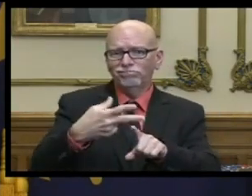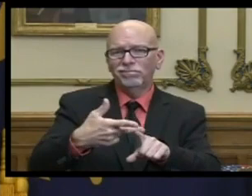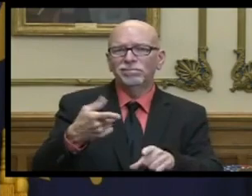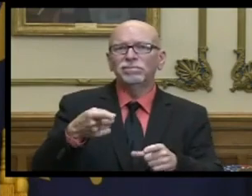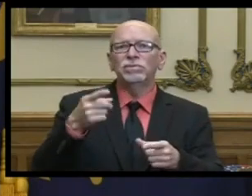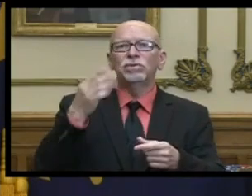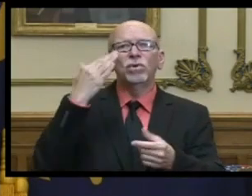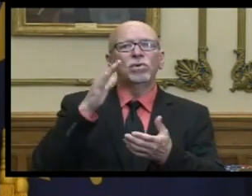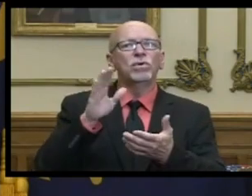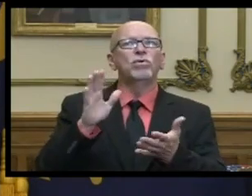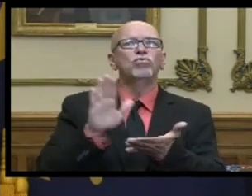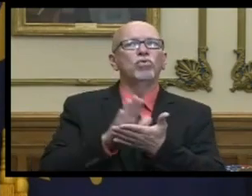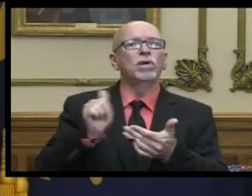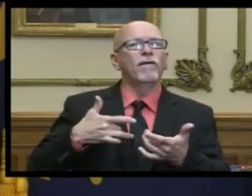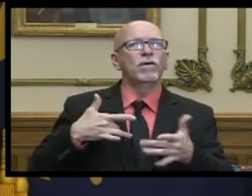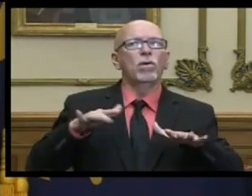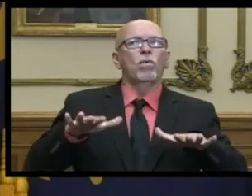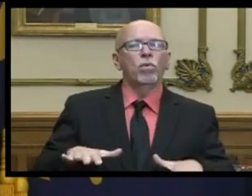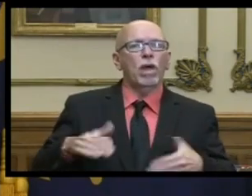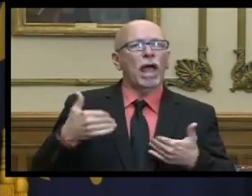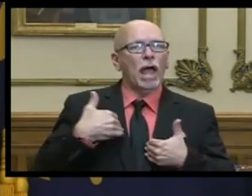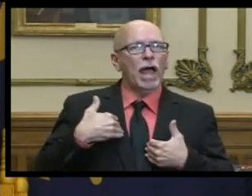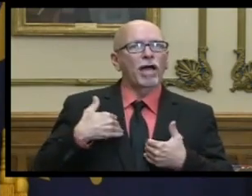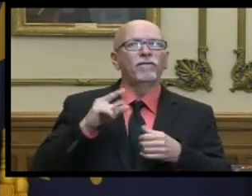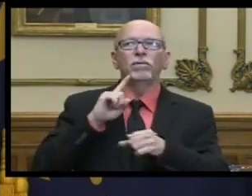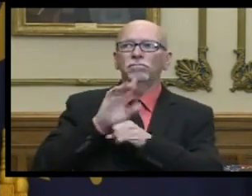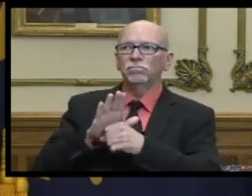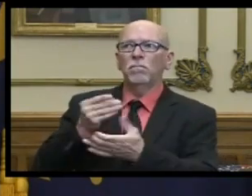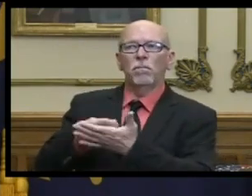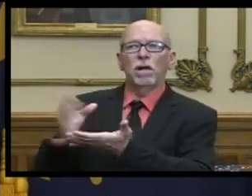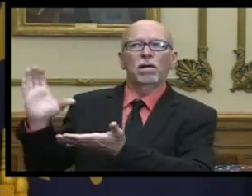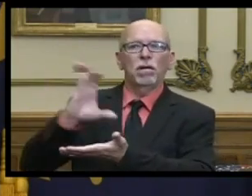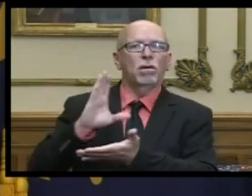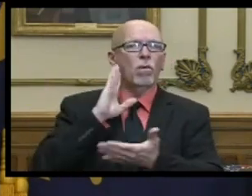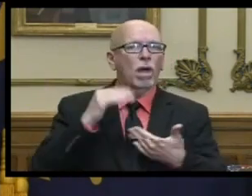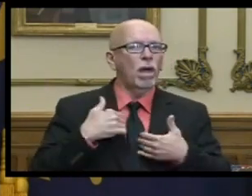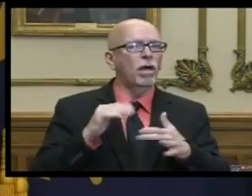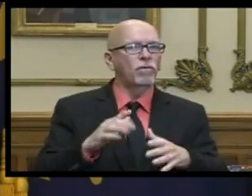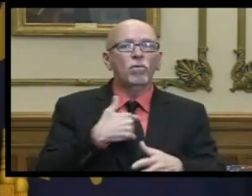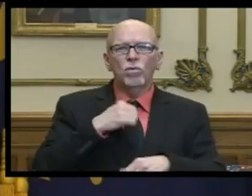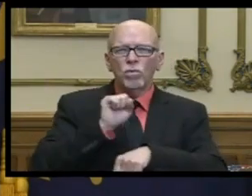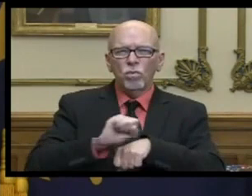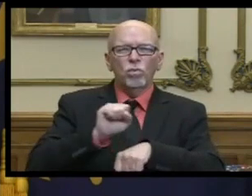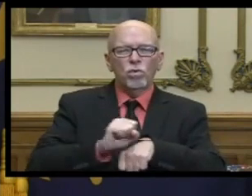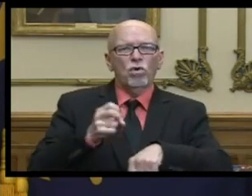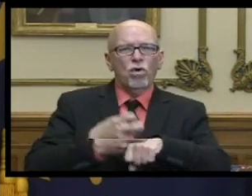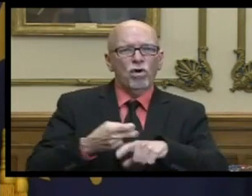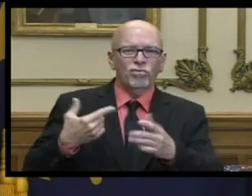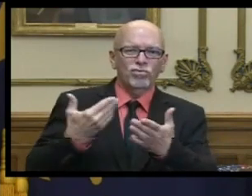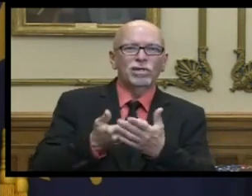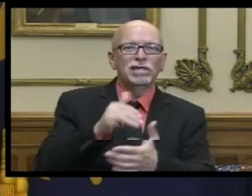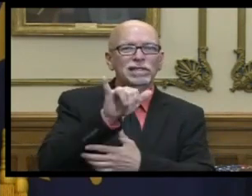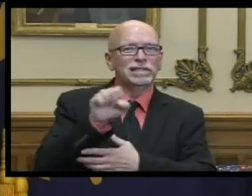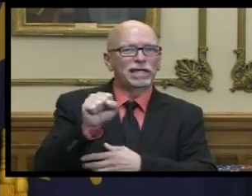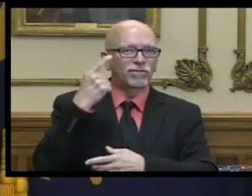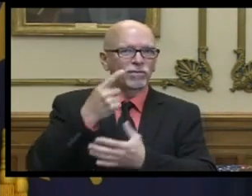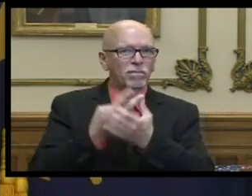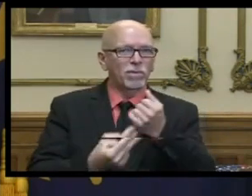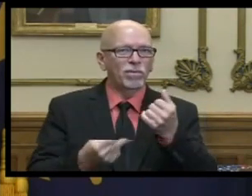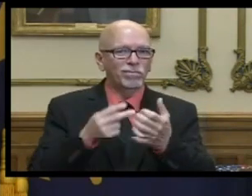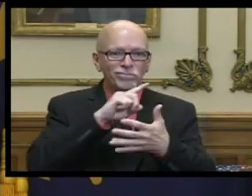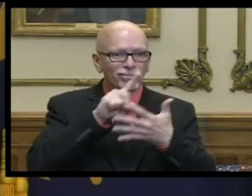there is some certainty there so we worked very hard all of us to get to yes on both of these